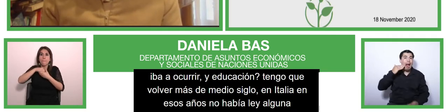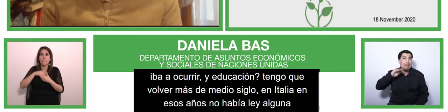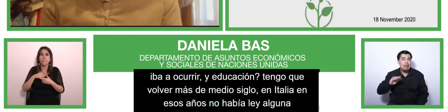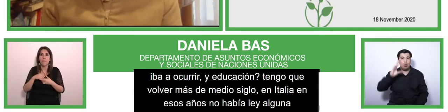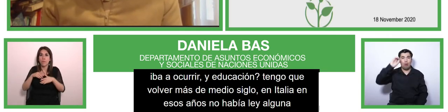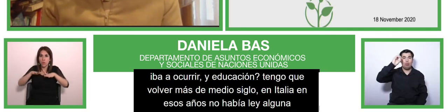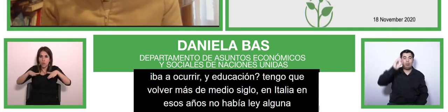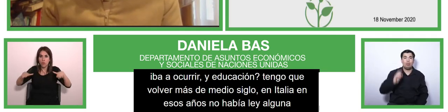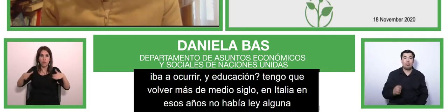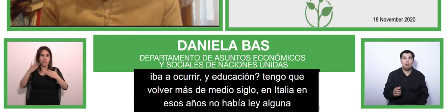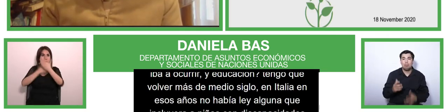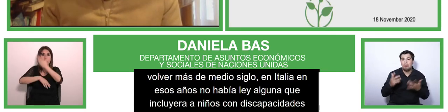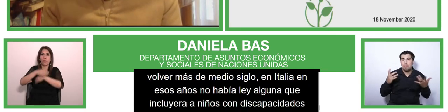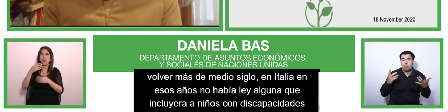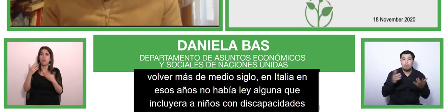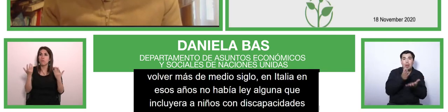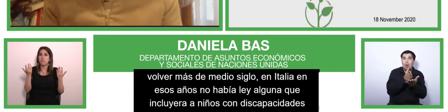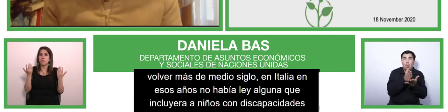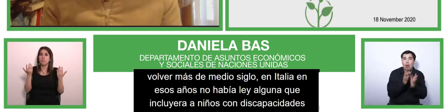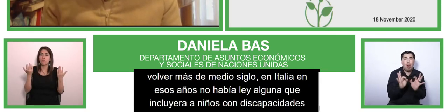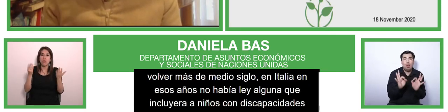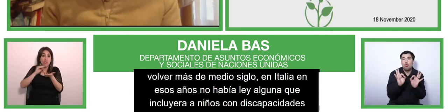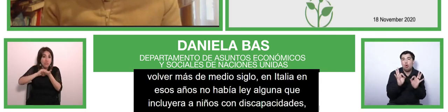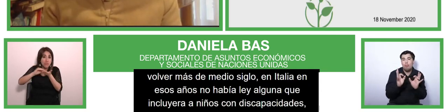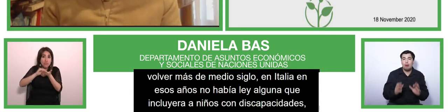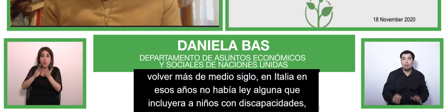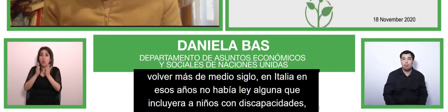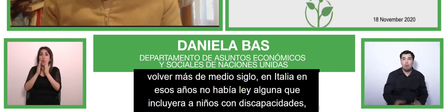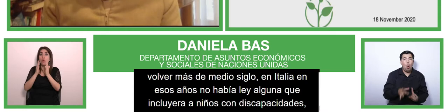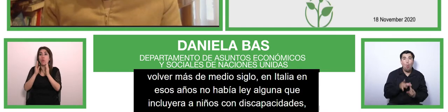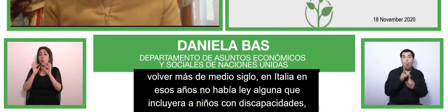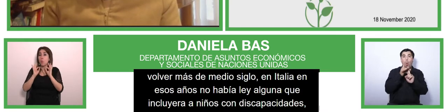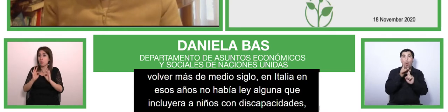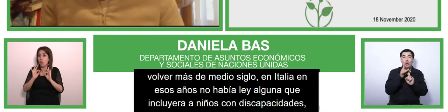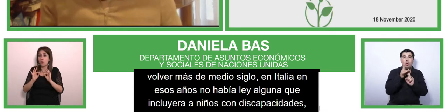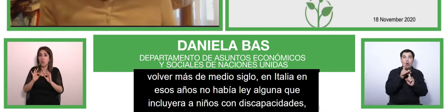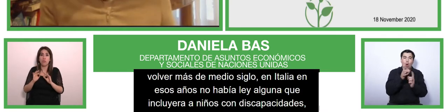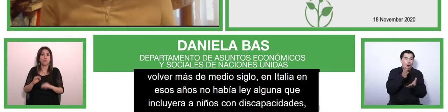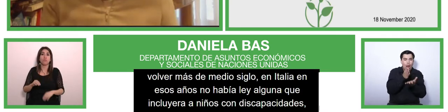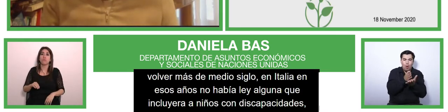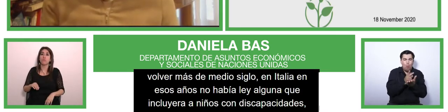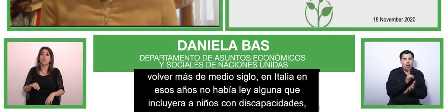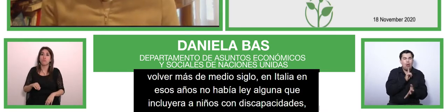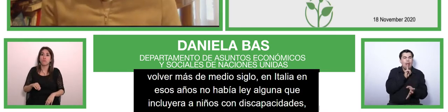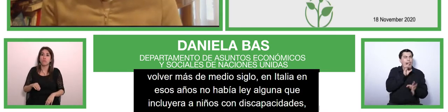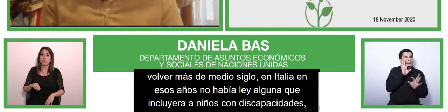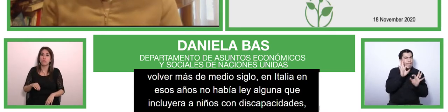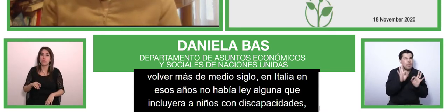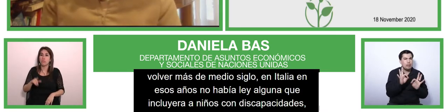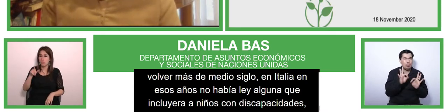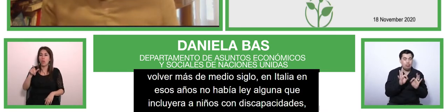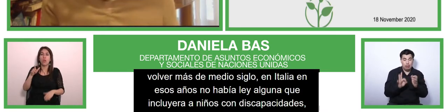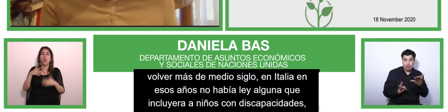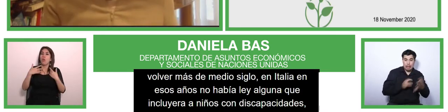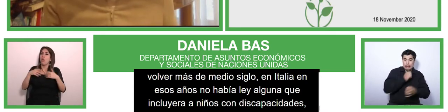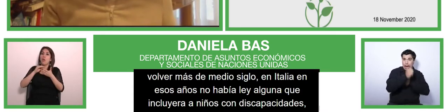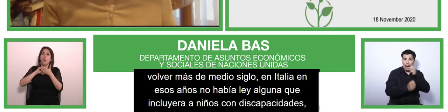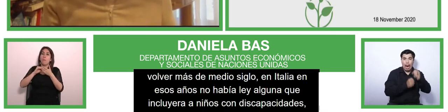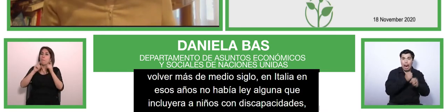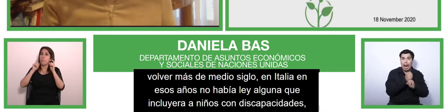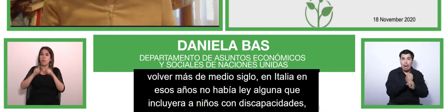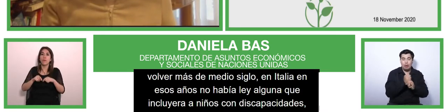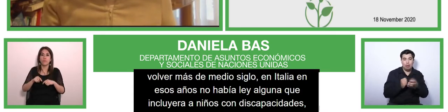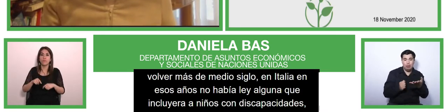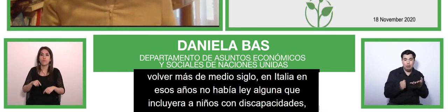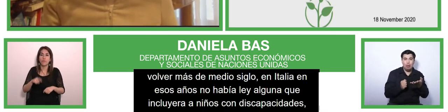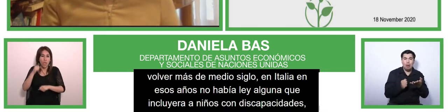there were only special schools and in those years special schools meant that all children